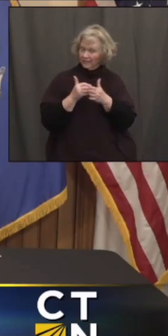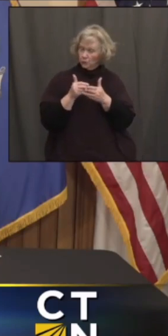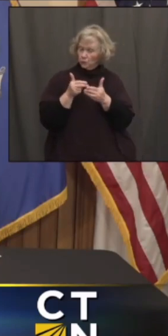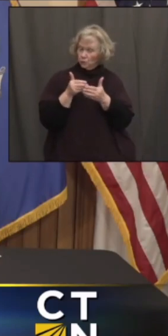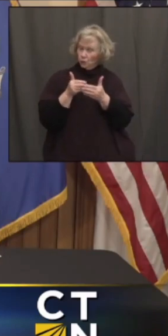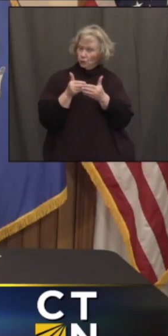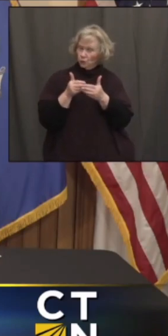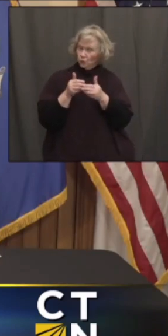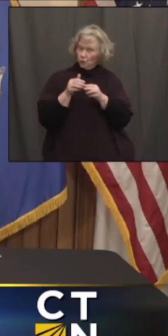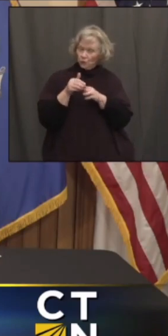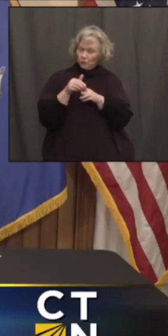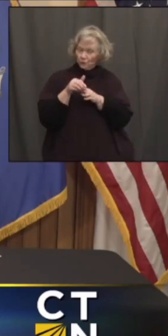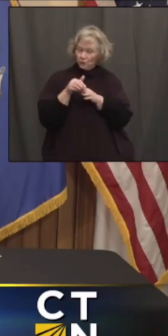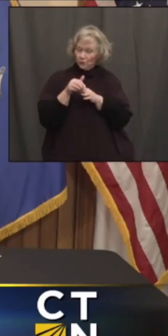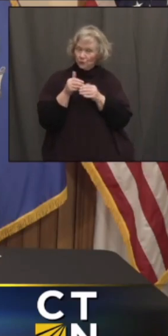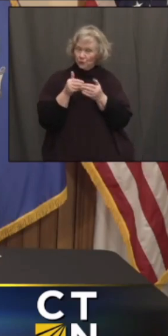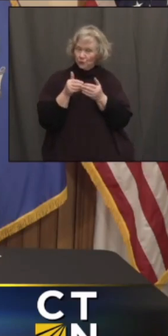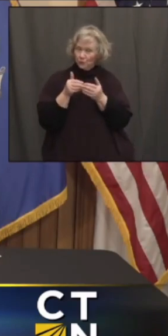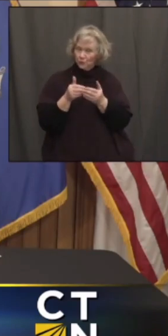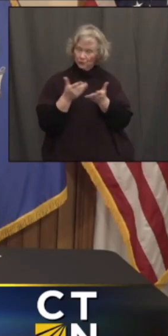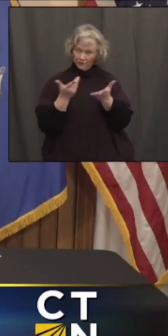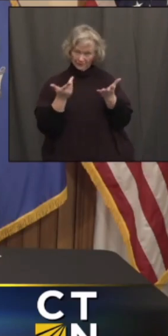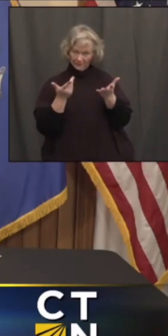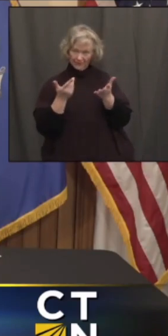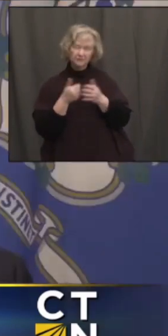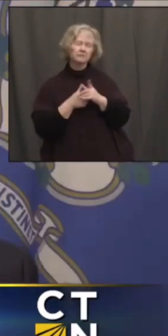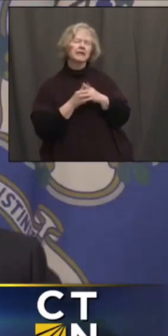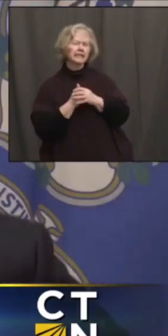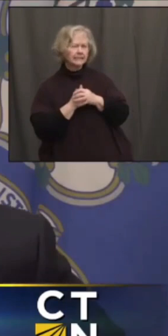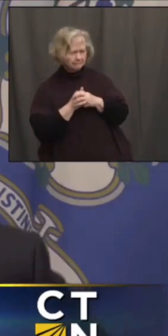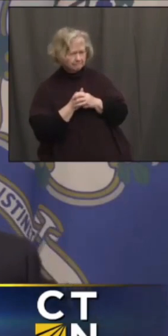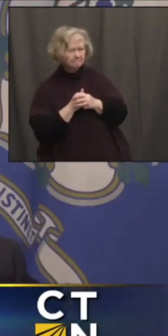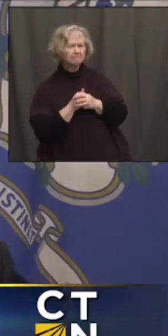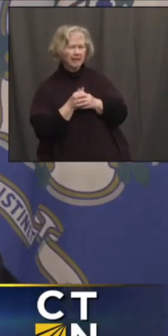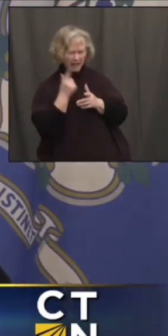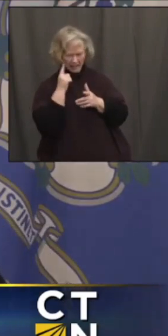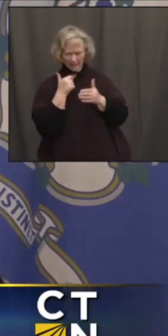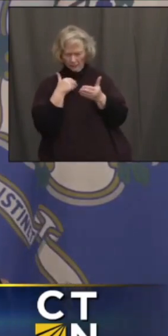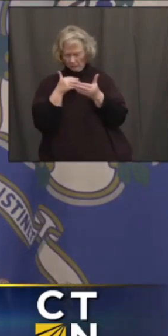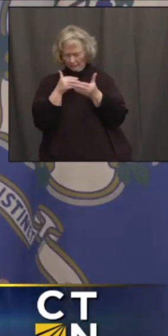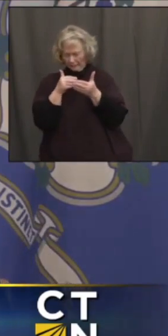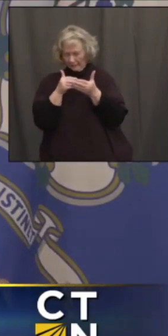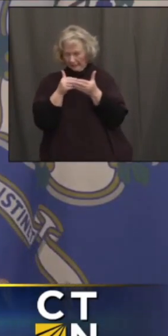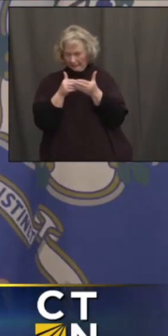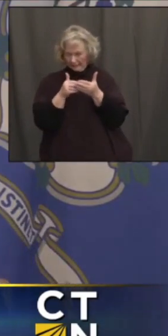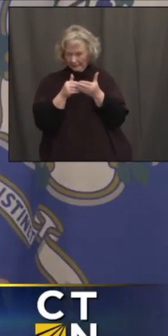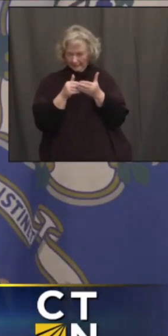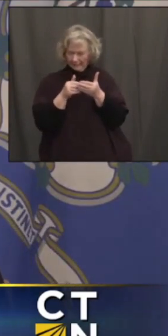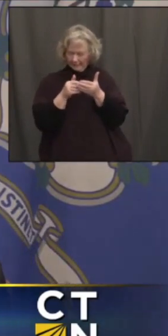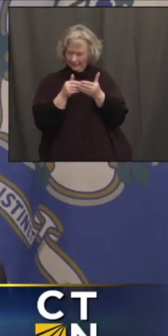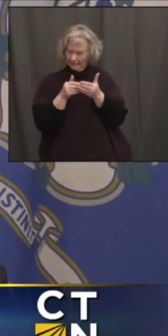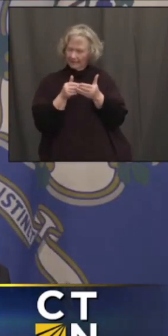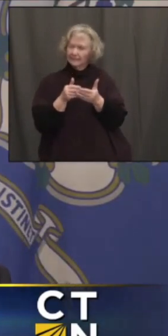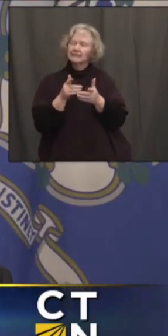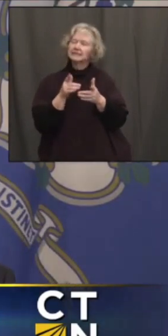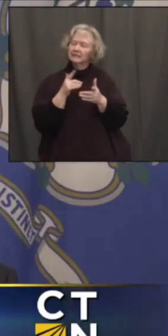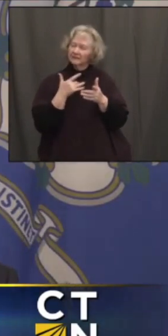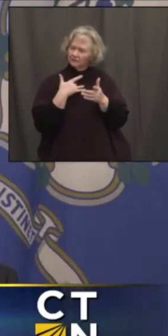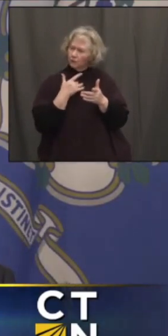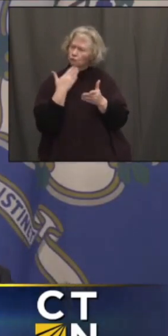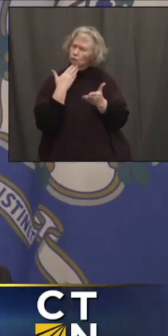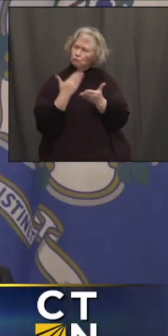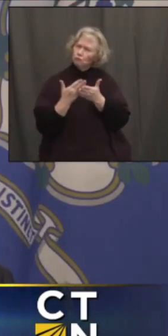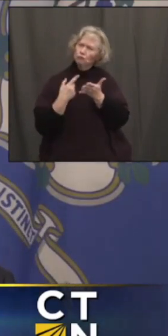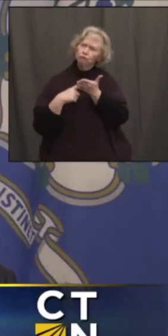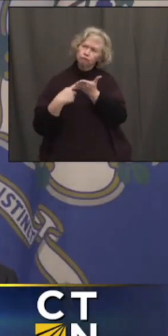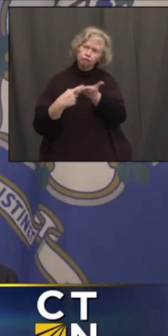as Mr. Malin said the other day? Yeah, Brian, I think we are on that one-inch line. We've had good, strong, collaborative discussions